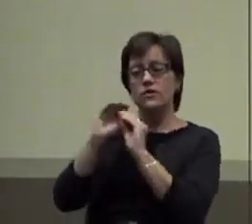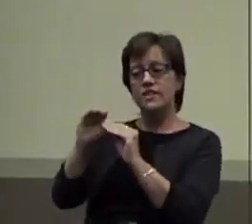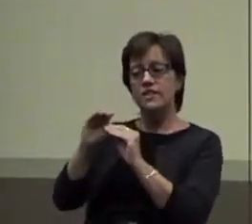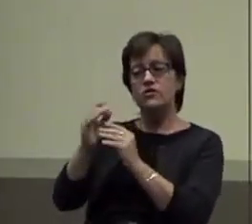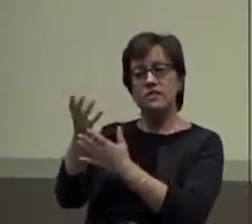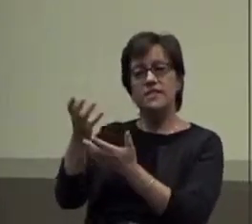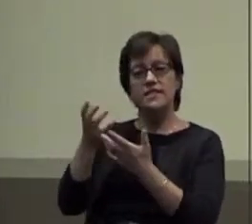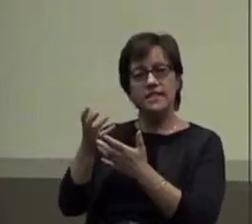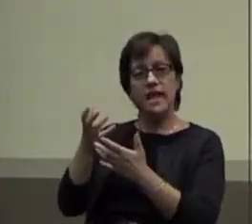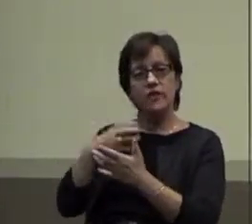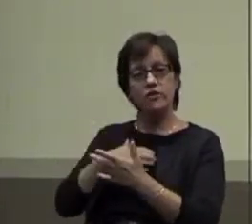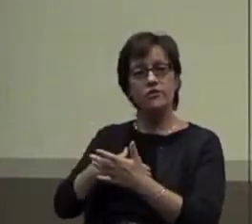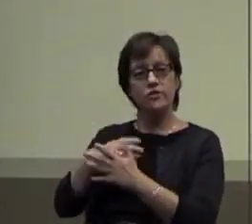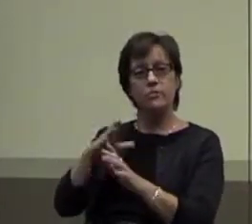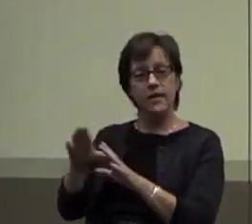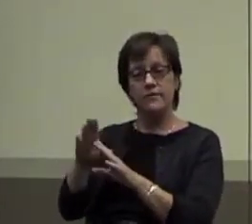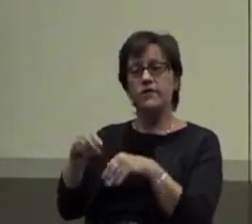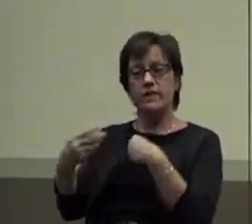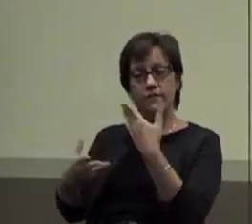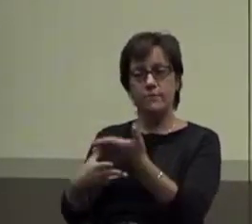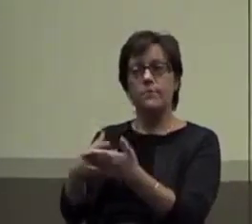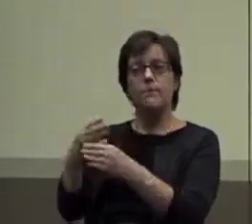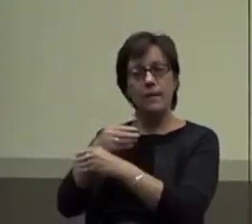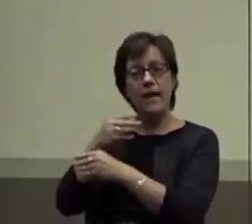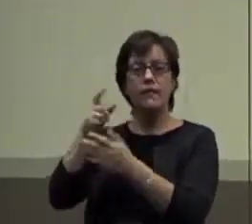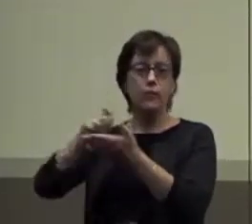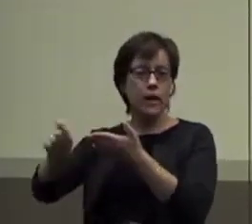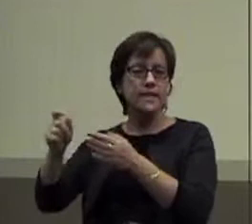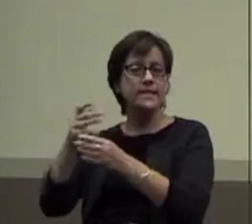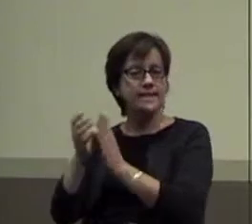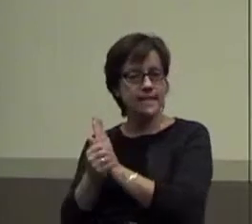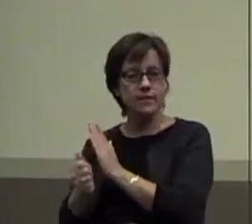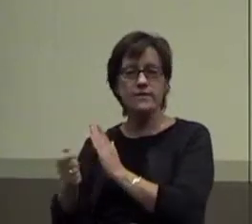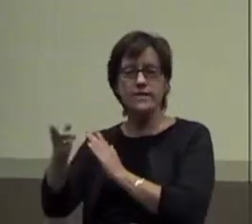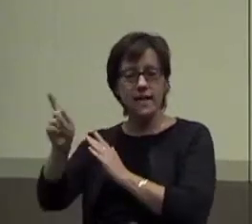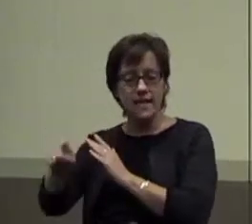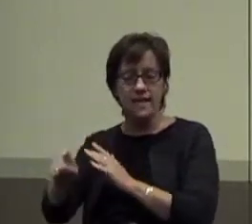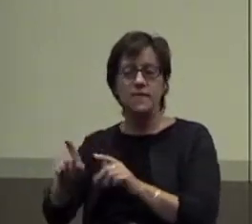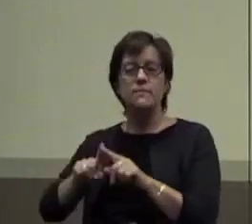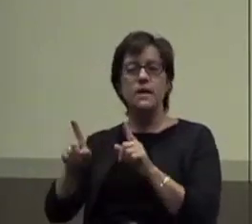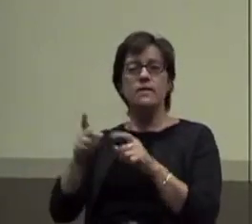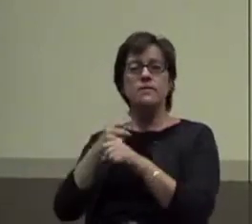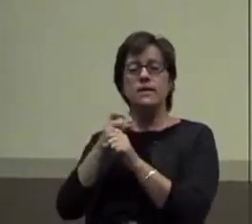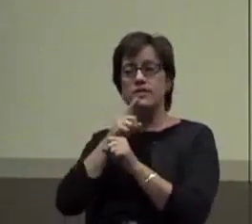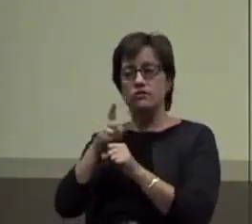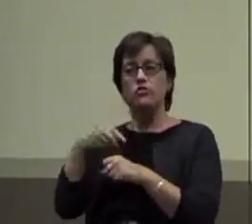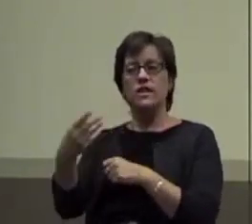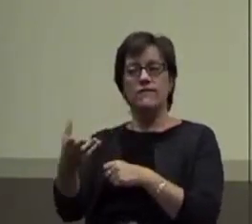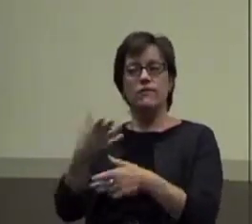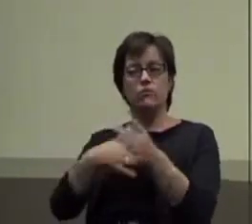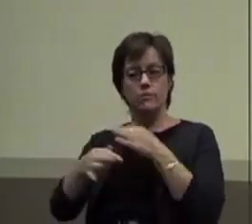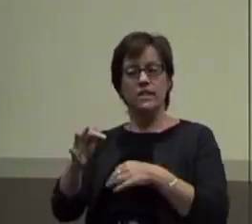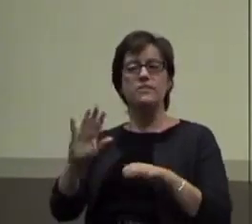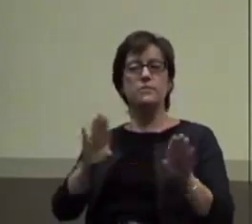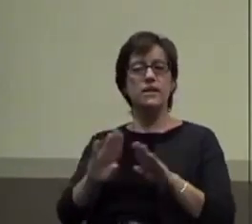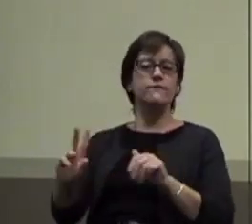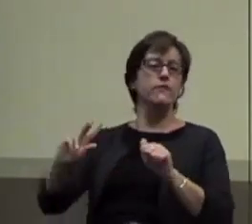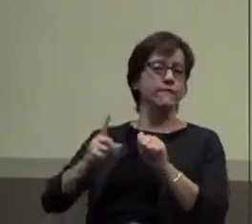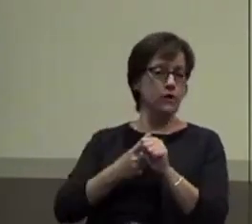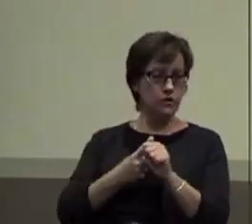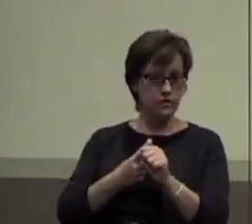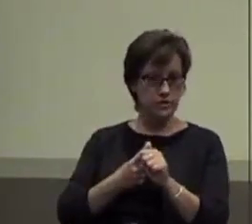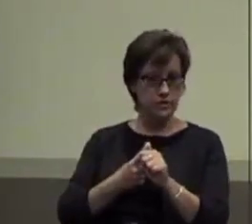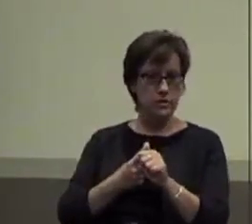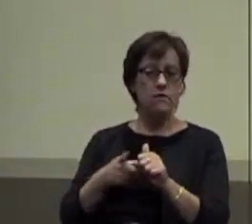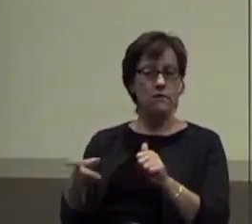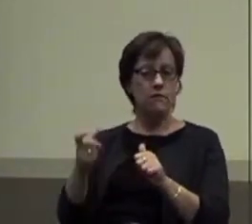give her the math skills or the writing skills that they need. Okay? But we want to make sure we give them that replacement behavior first. And make sure